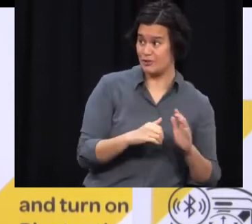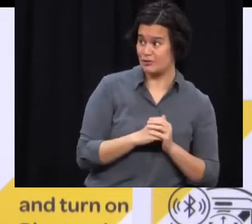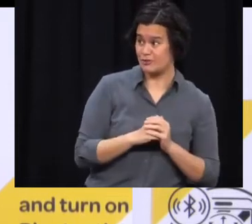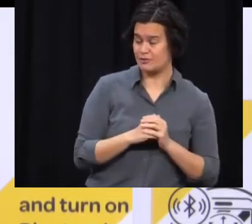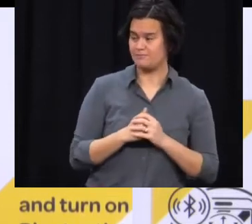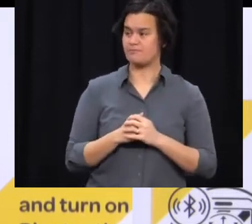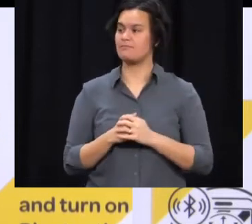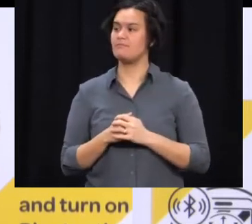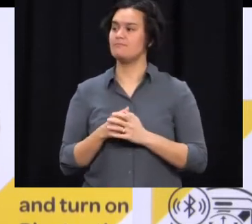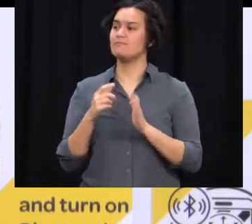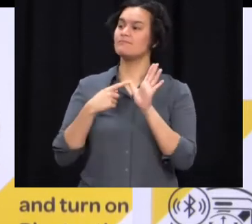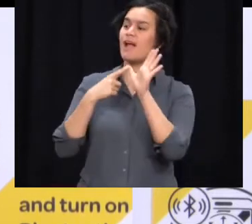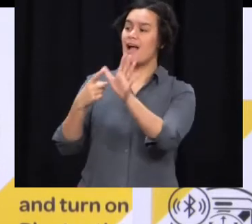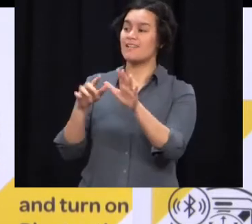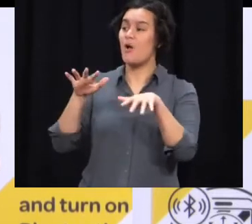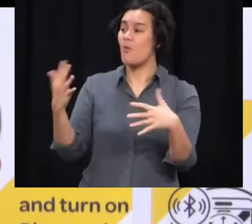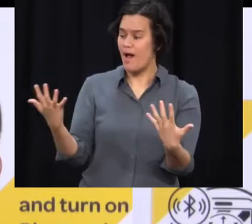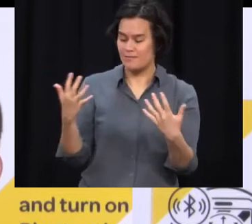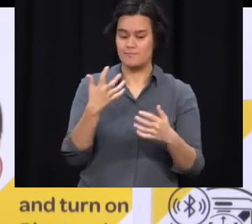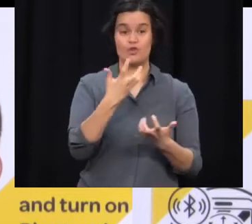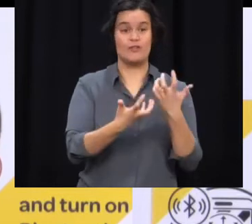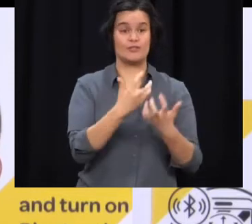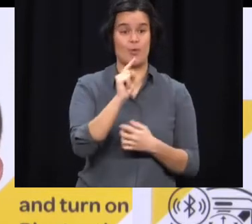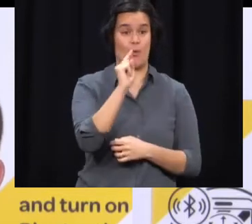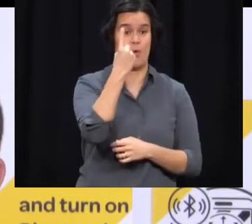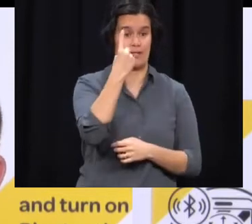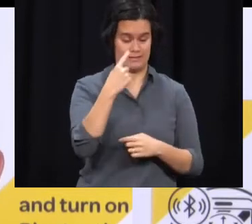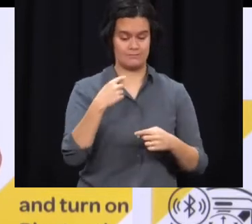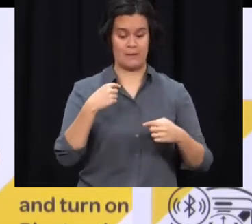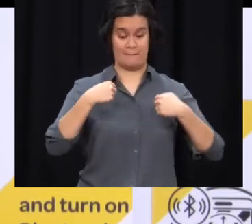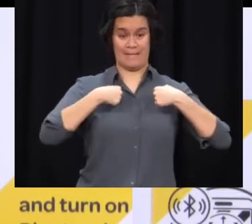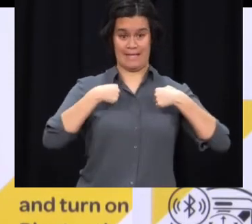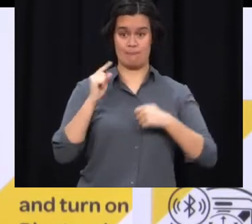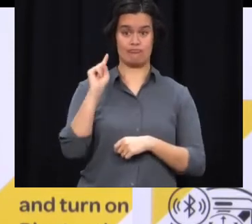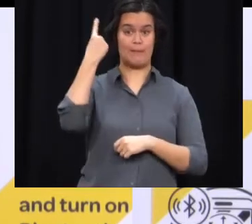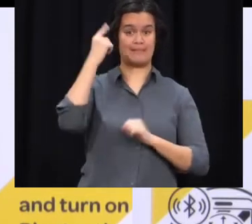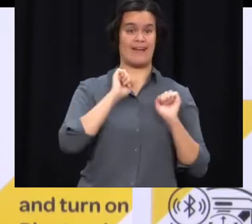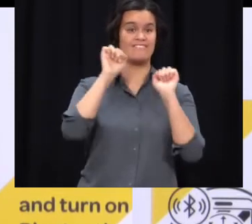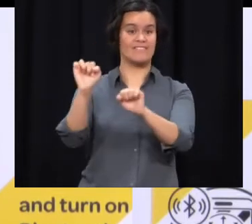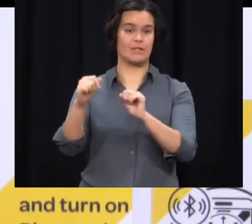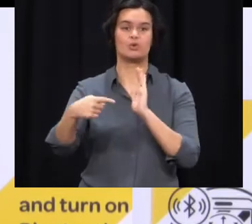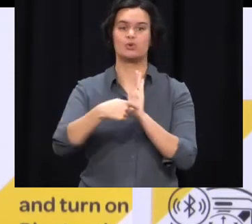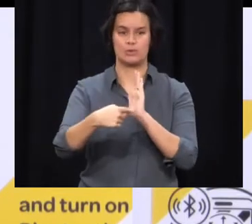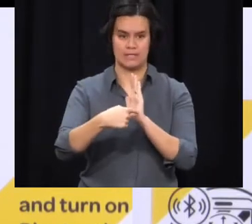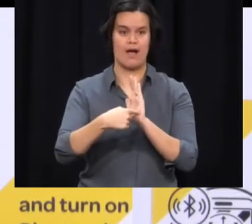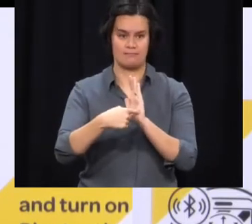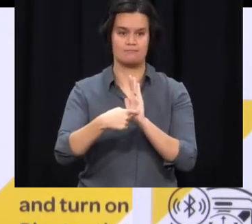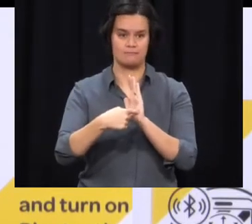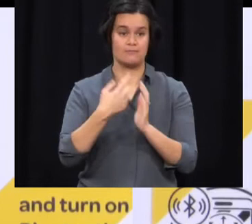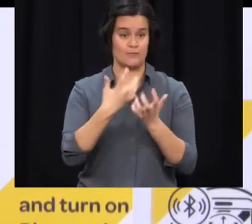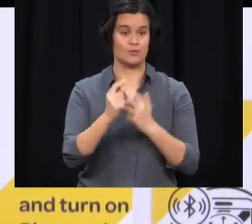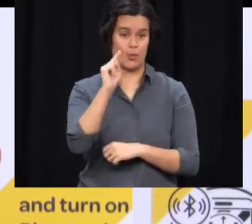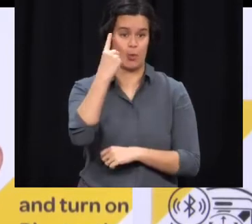Auckland where the Deputy Prime Minister and myself were there on Tuesday. I can confirm we were visiting a construction site there.